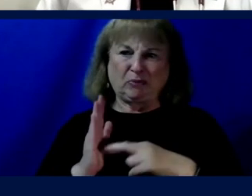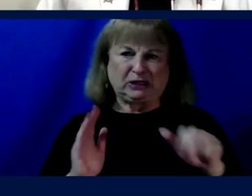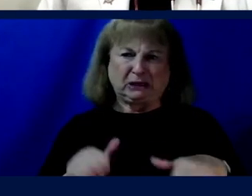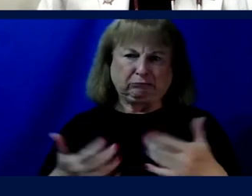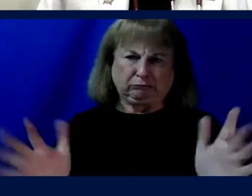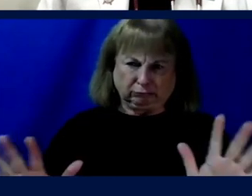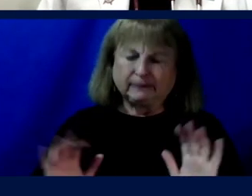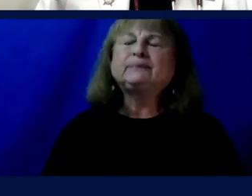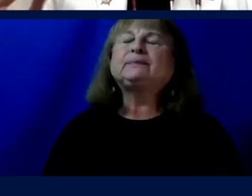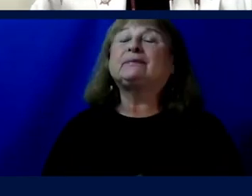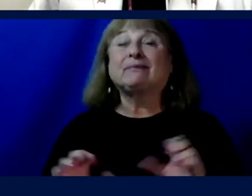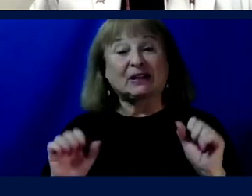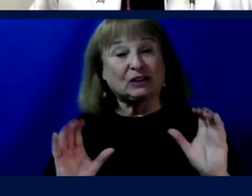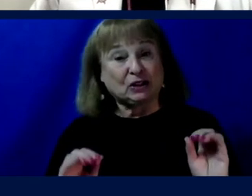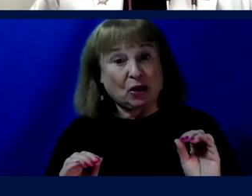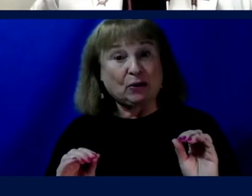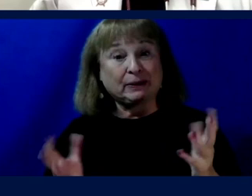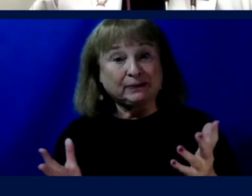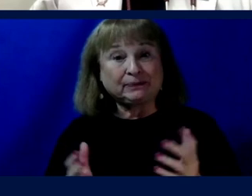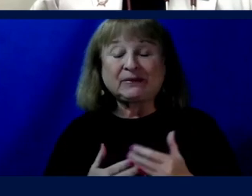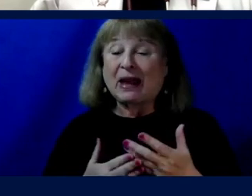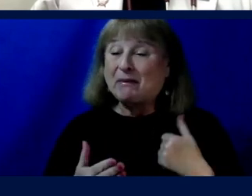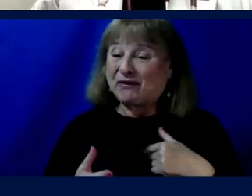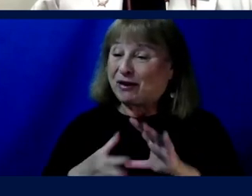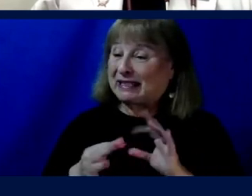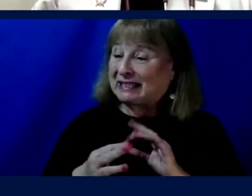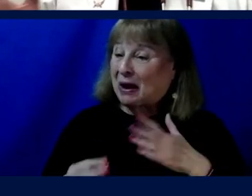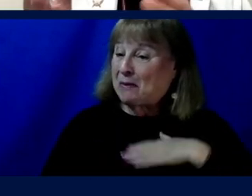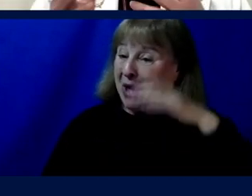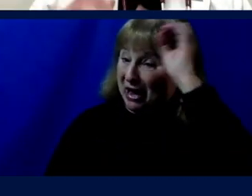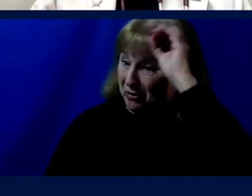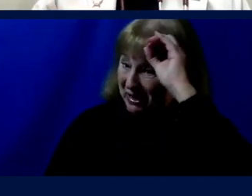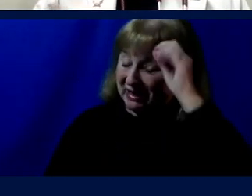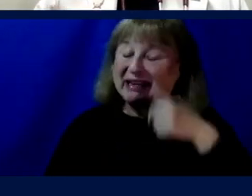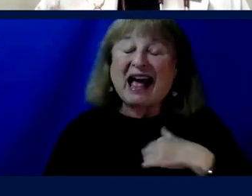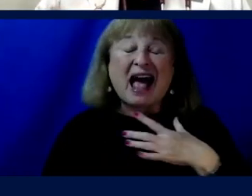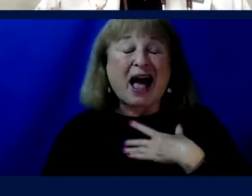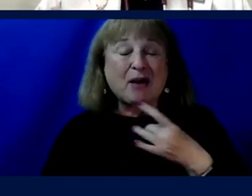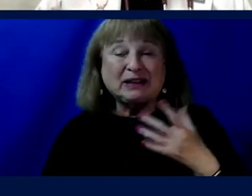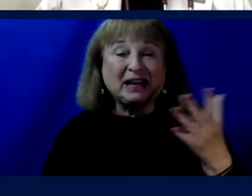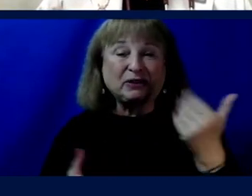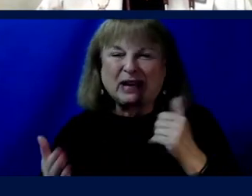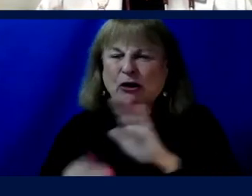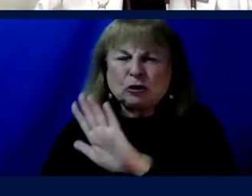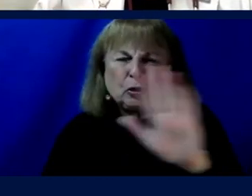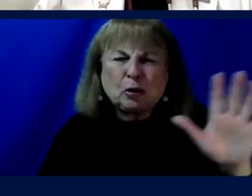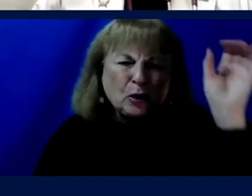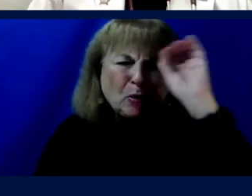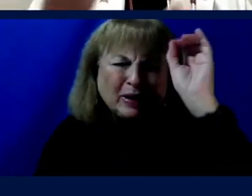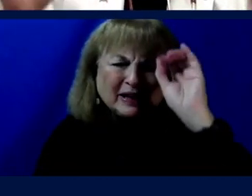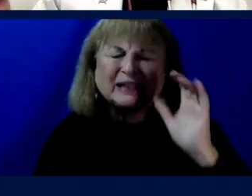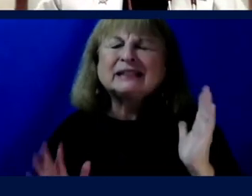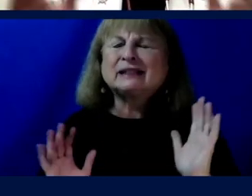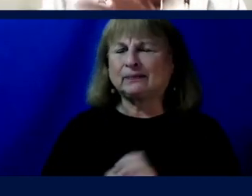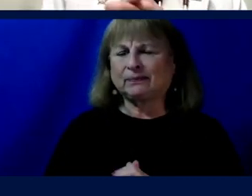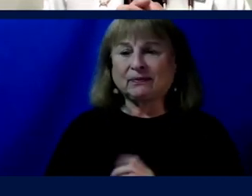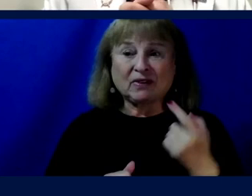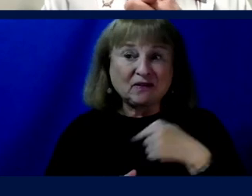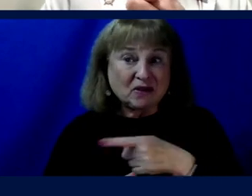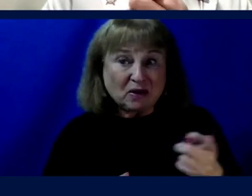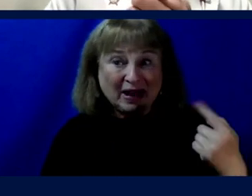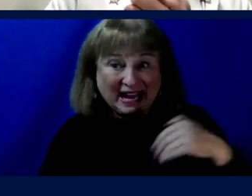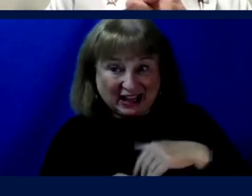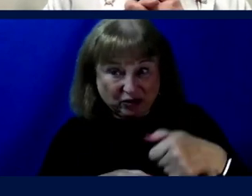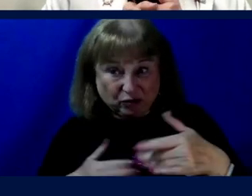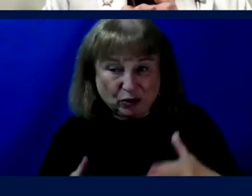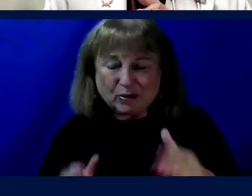So, before I talk about my opinions at all, though, I'd like to get a sense of yours. So, for those of us in the